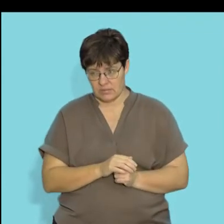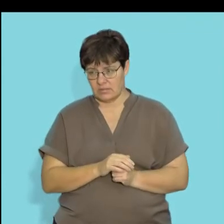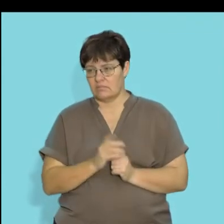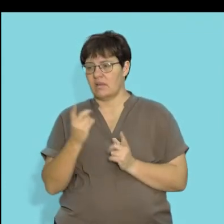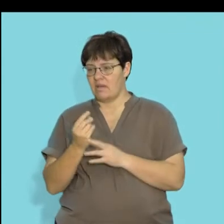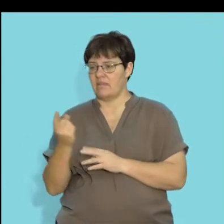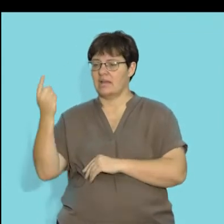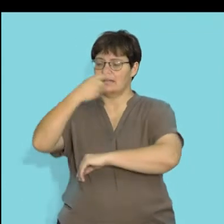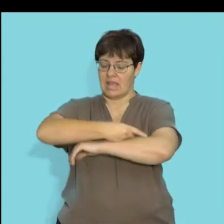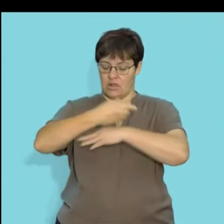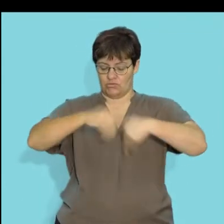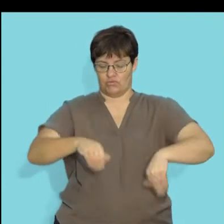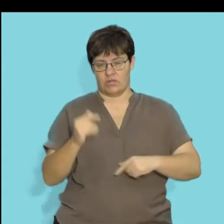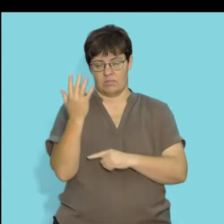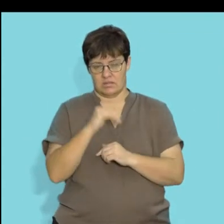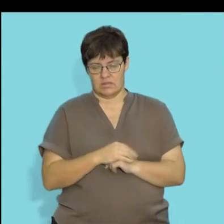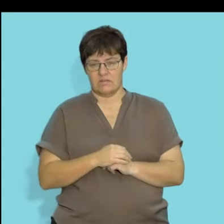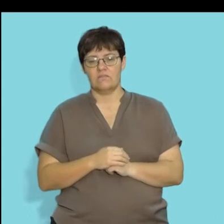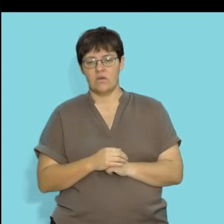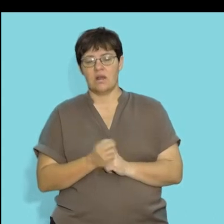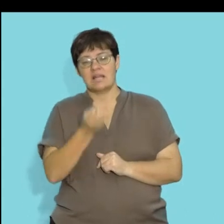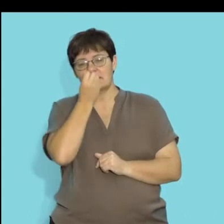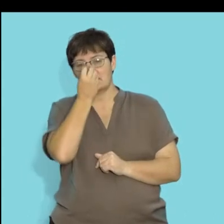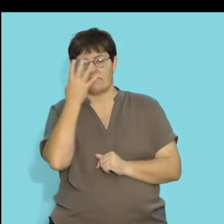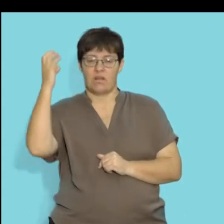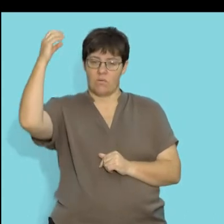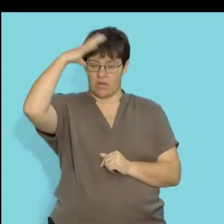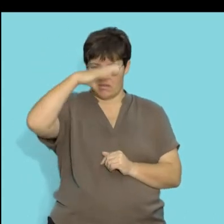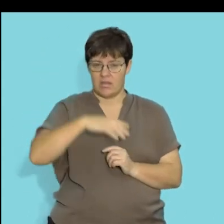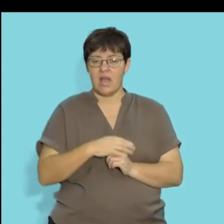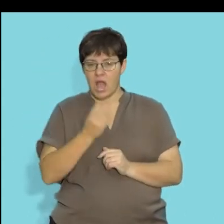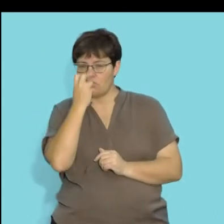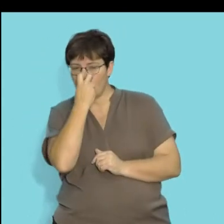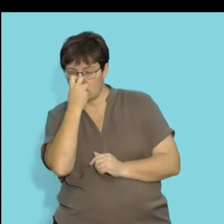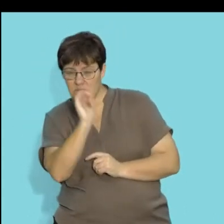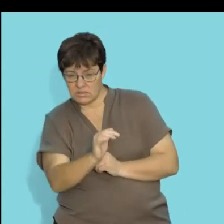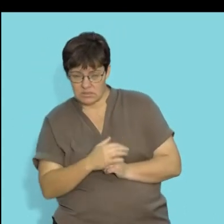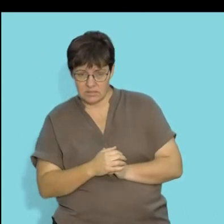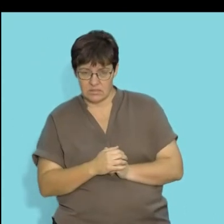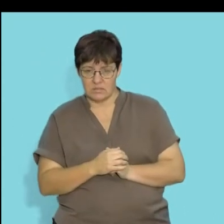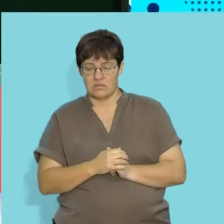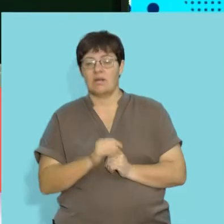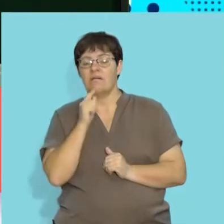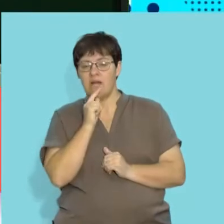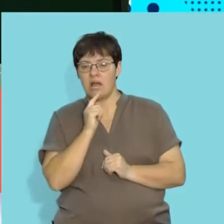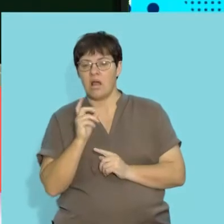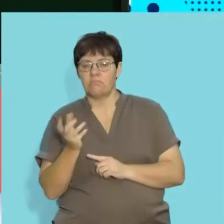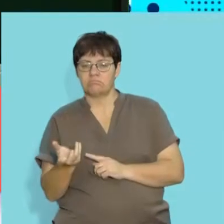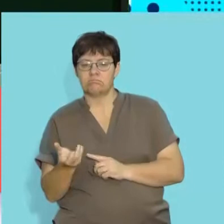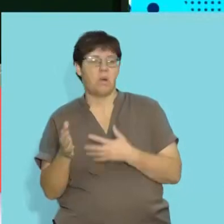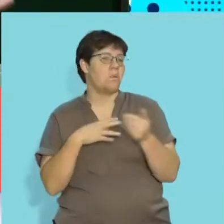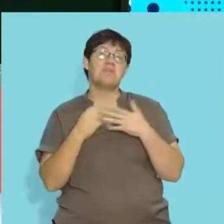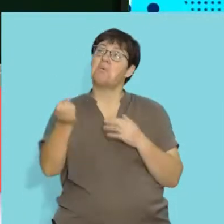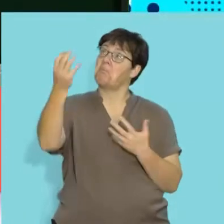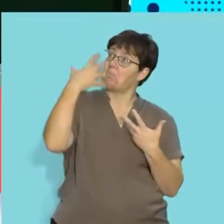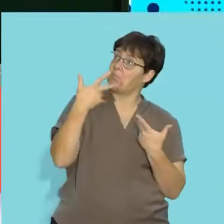However, we have our day-neutral plants, example the sunflower plants, and even your rose plants, that get along through the day with